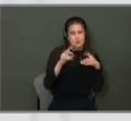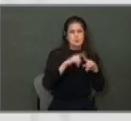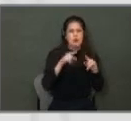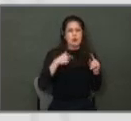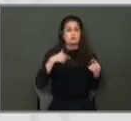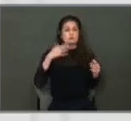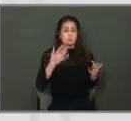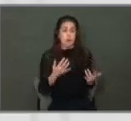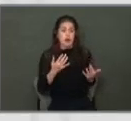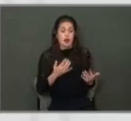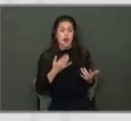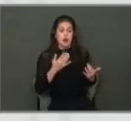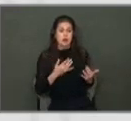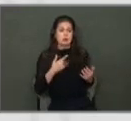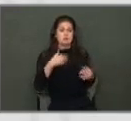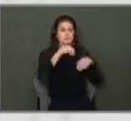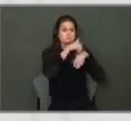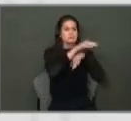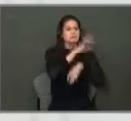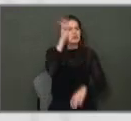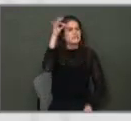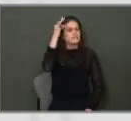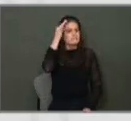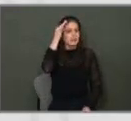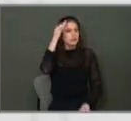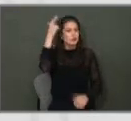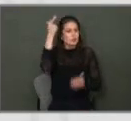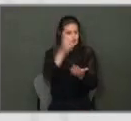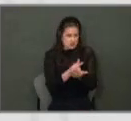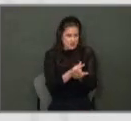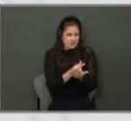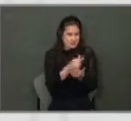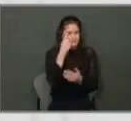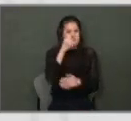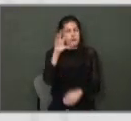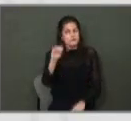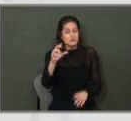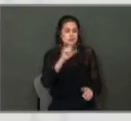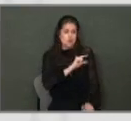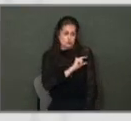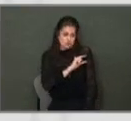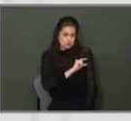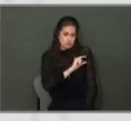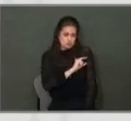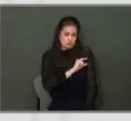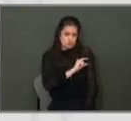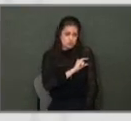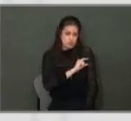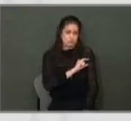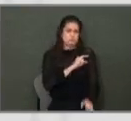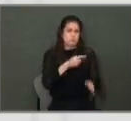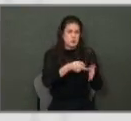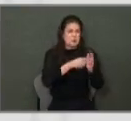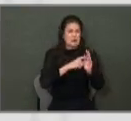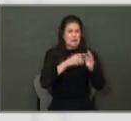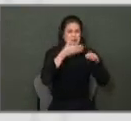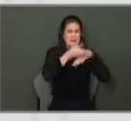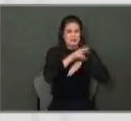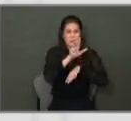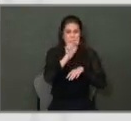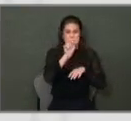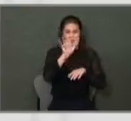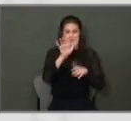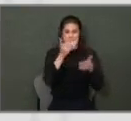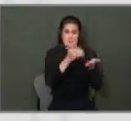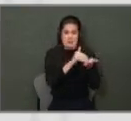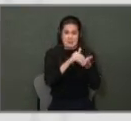anticipation of that, we submitted a federal grant that will, for 50 officers, requires a little over $3.5 million and